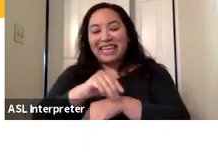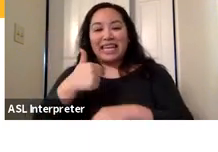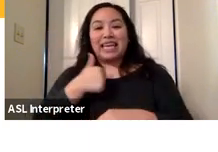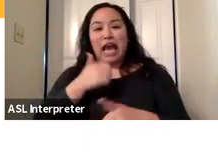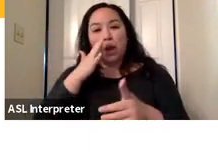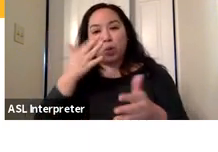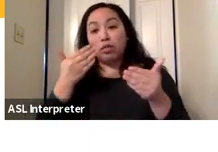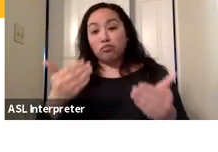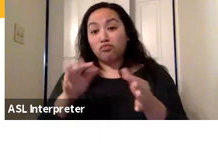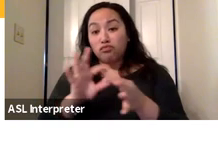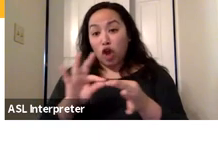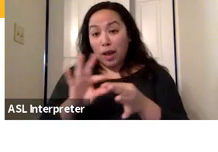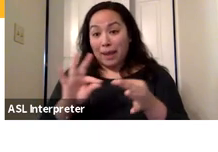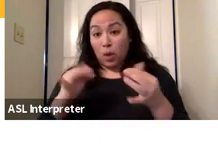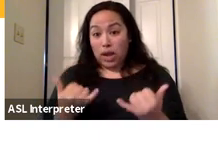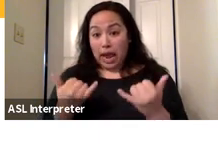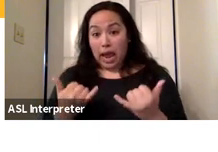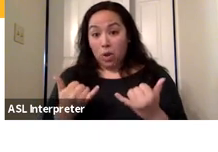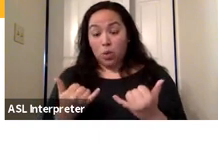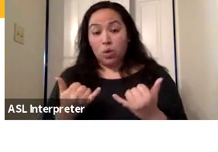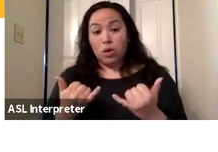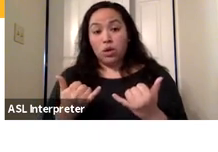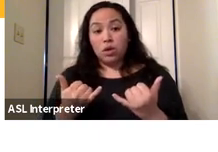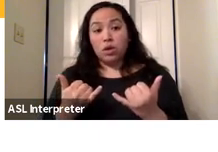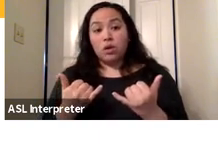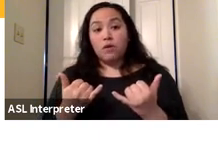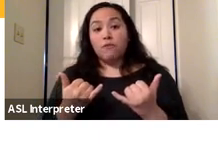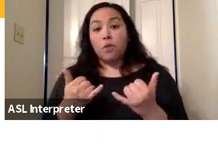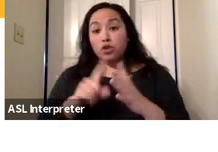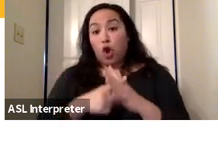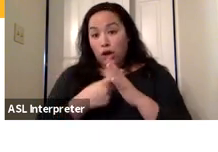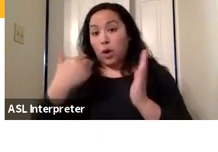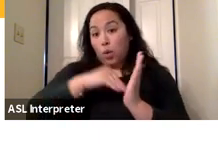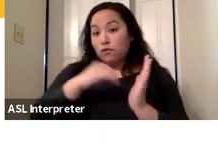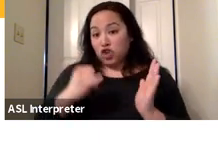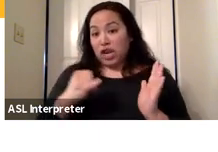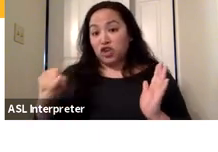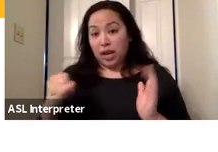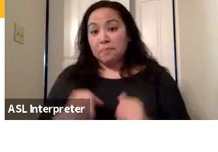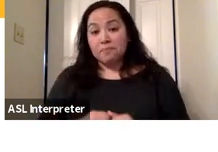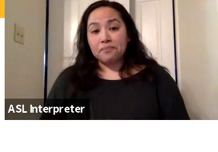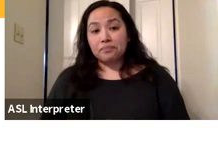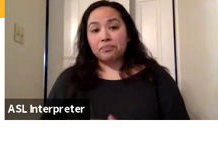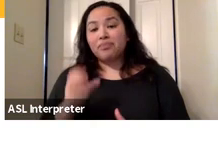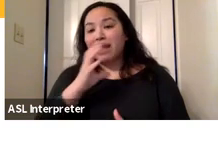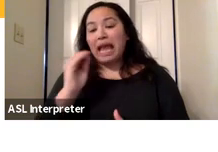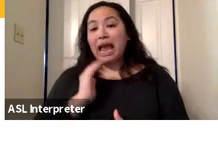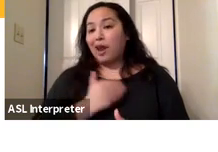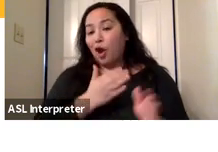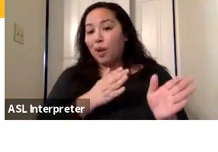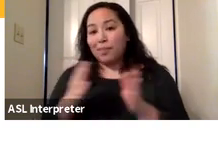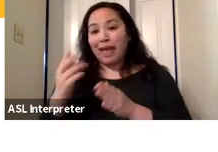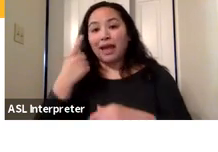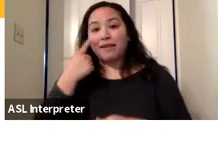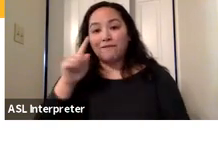talk about where we are now with resuming the use of J&J and what our plans are for vaccine